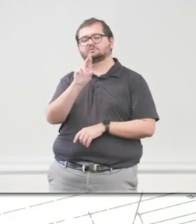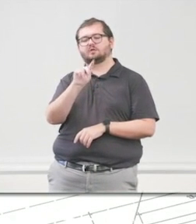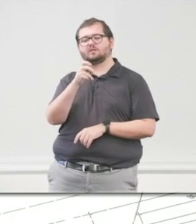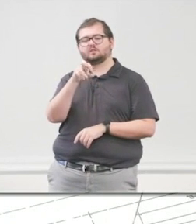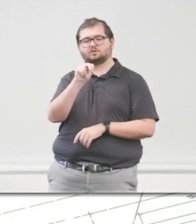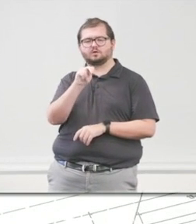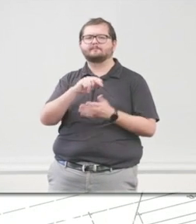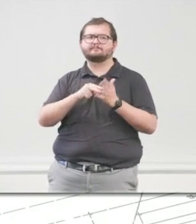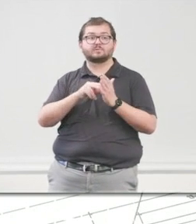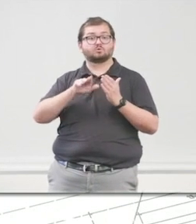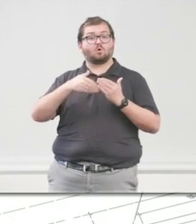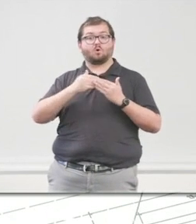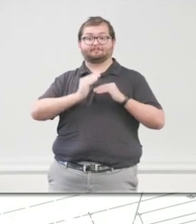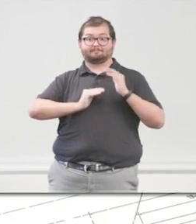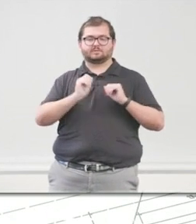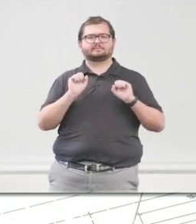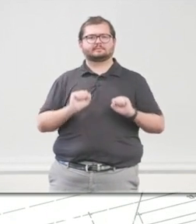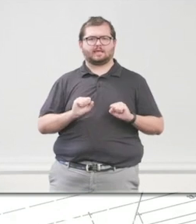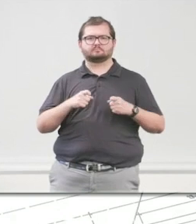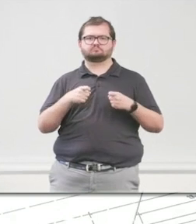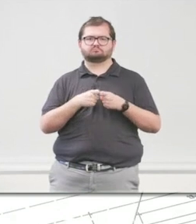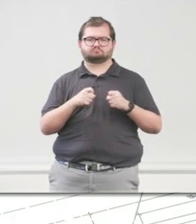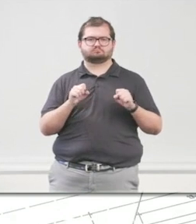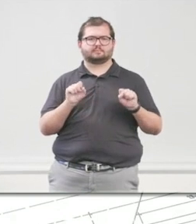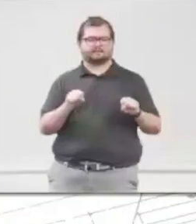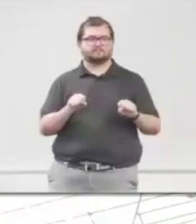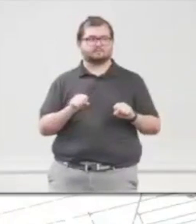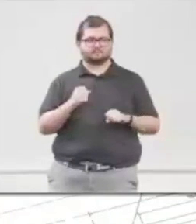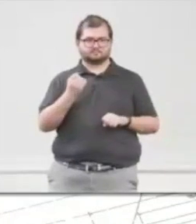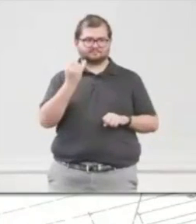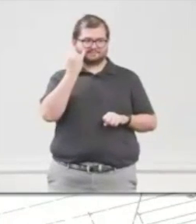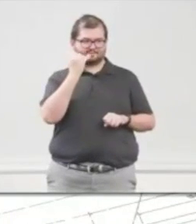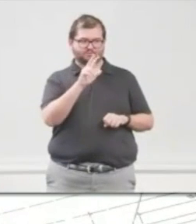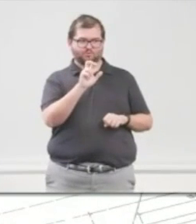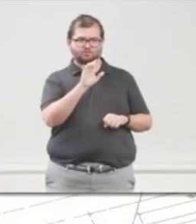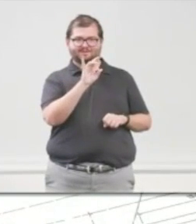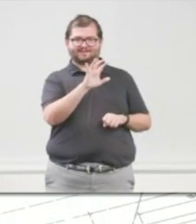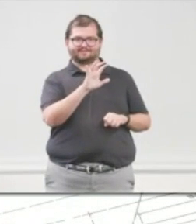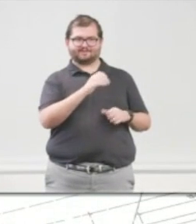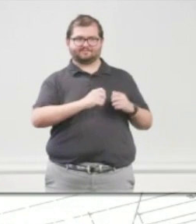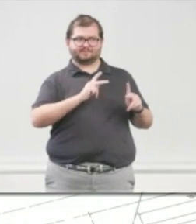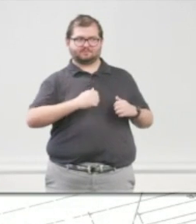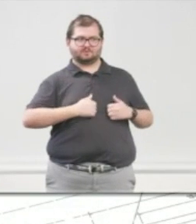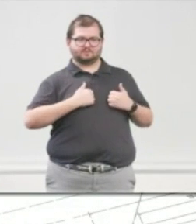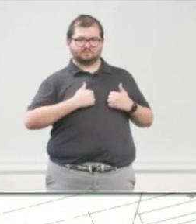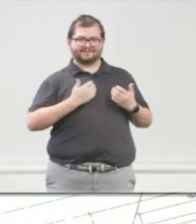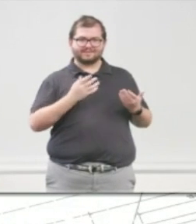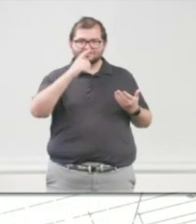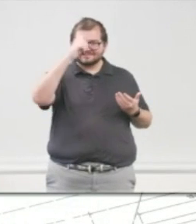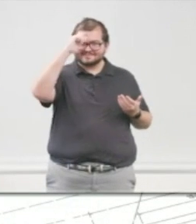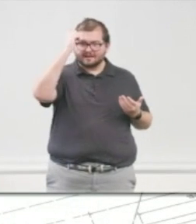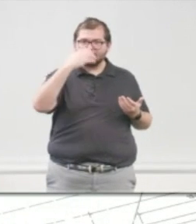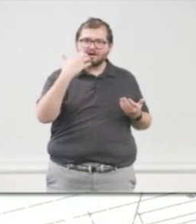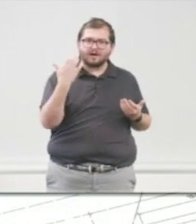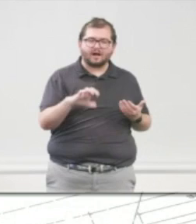be powered up. But without that, what are you going to do with 385 residents and the temperature that we're in? What are you going to